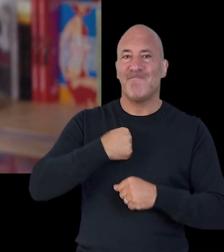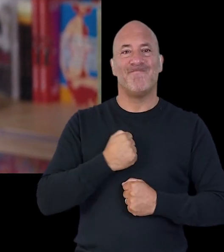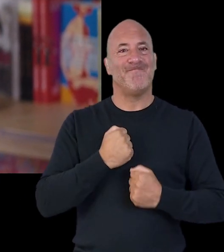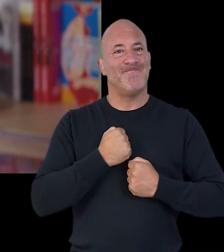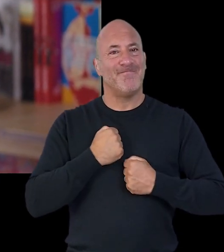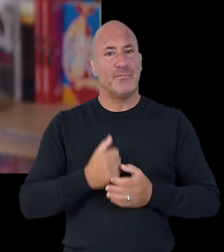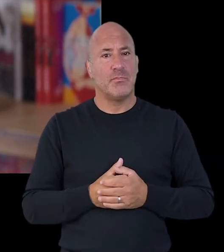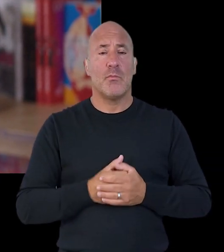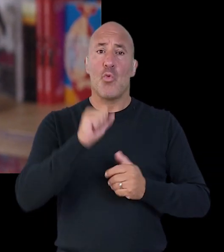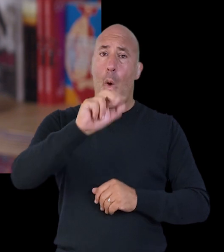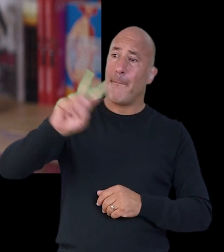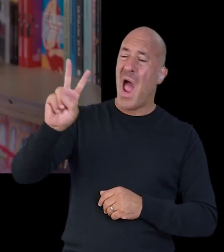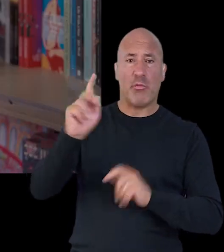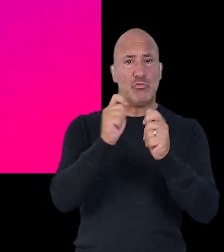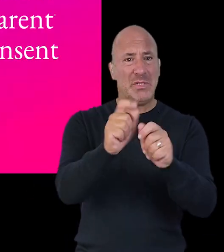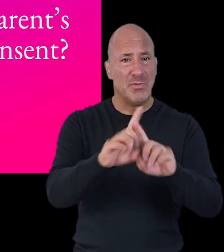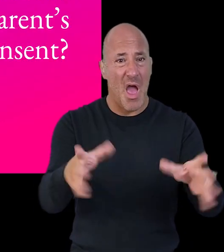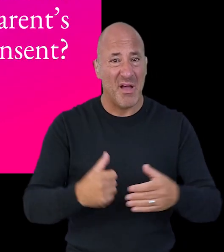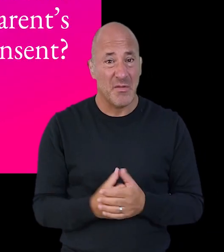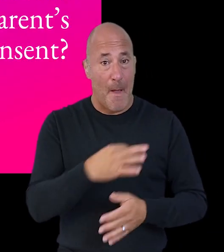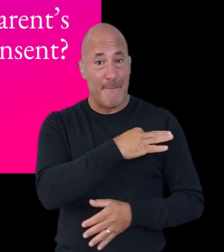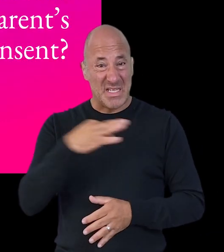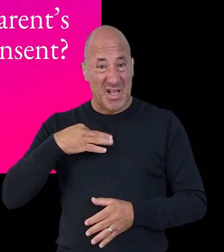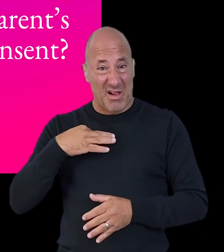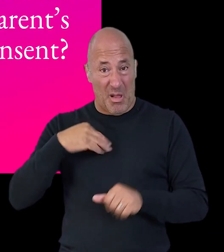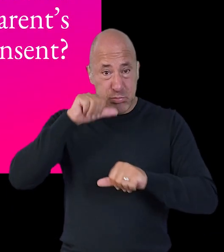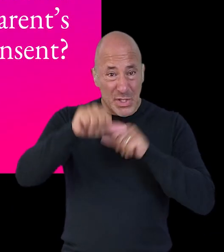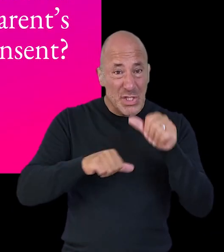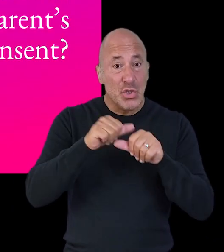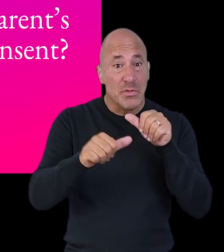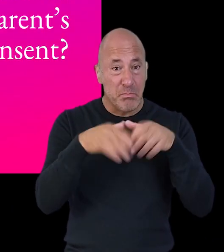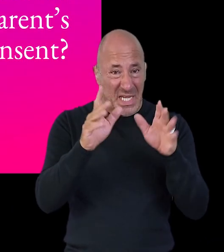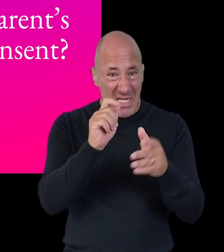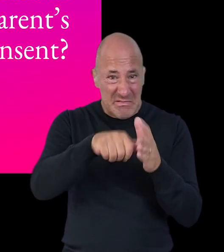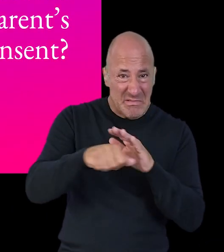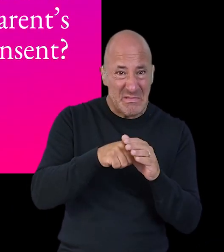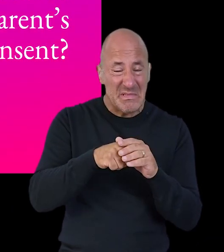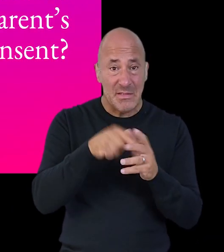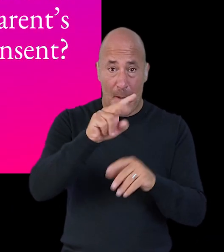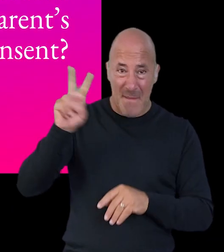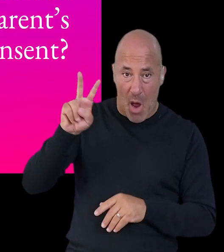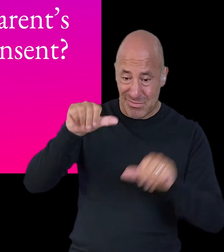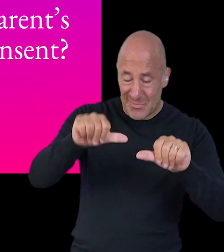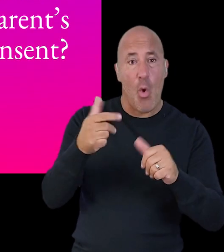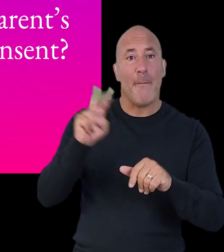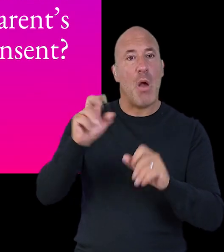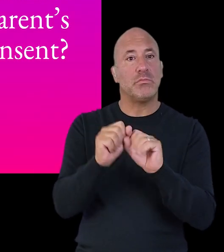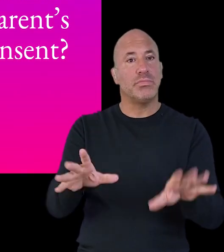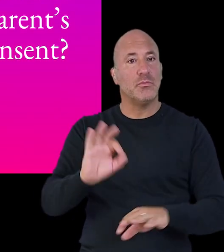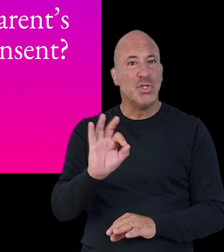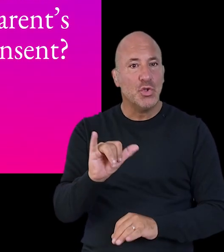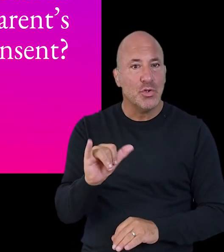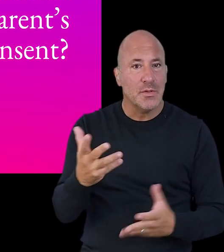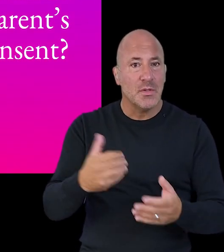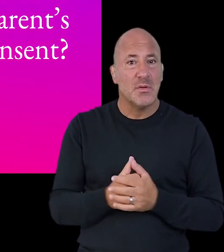understanding of who you are how did your parents treat you were any medical procedures performed on you with or without your